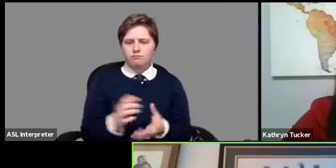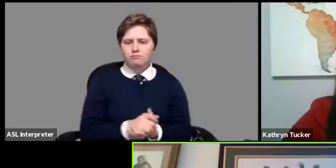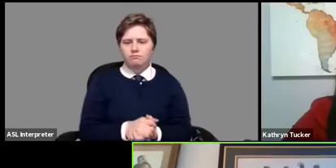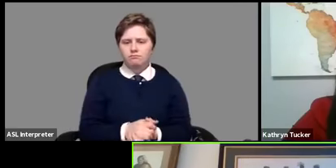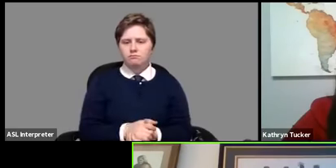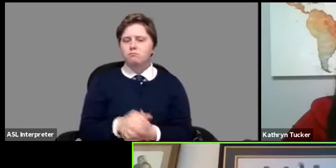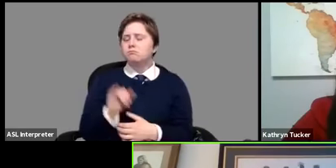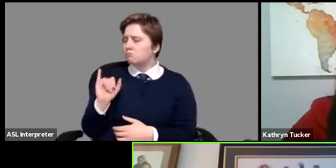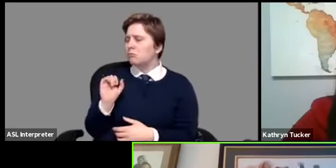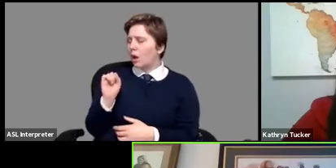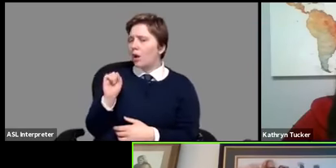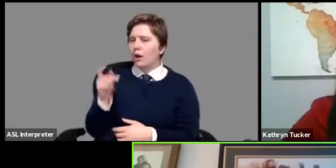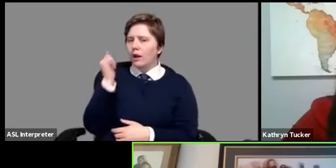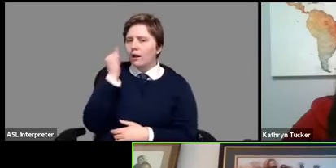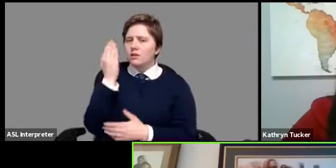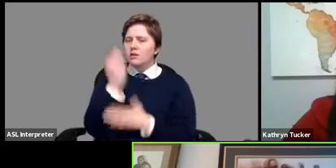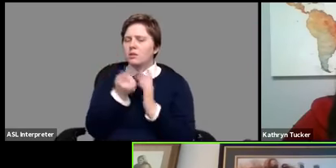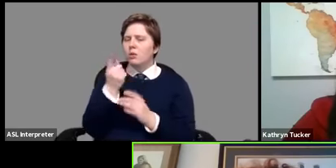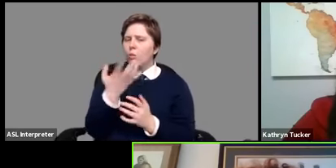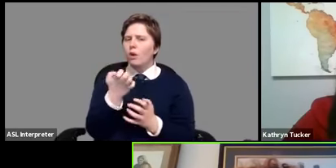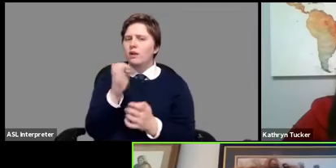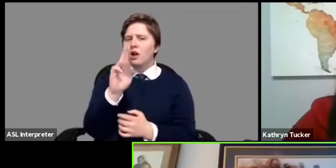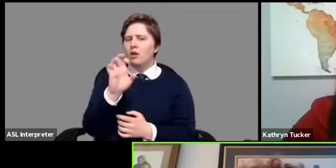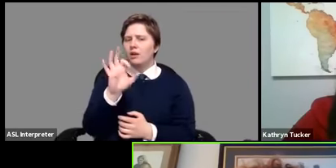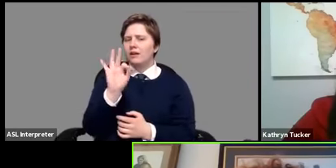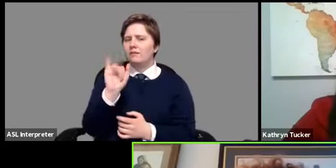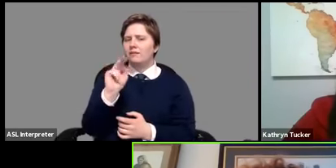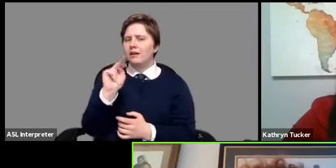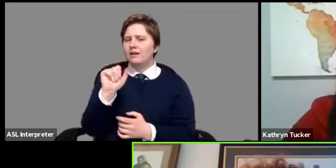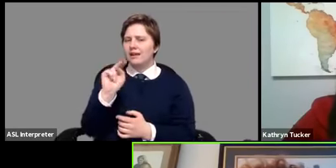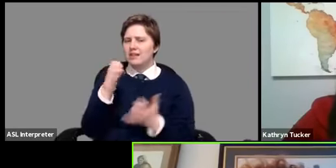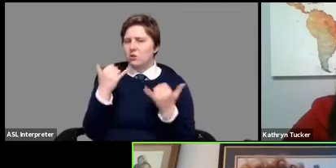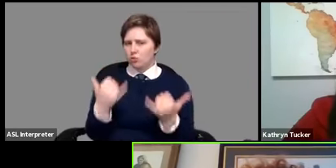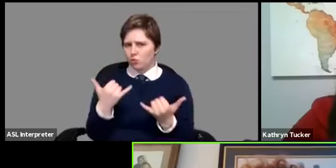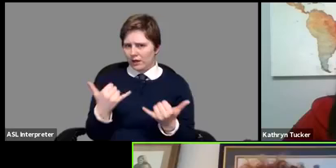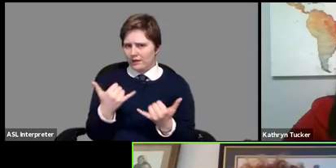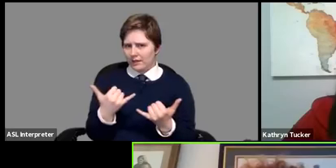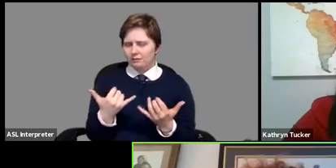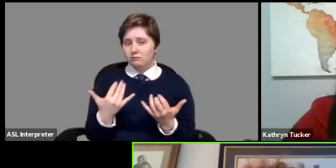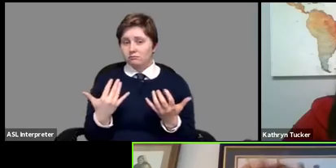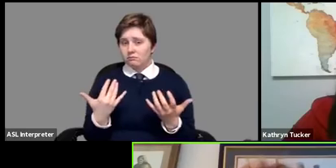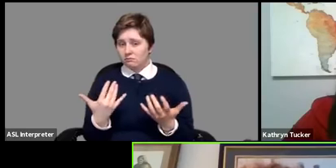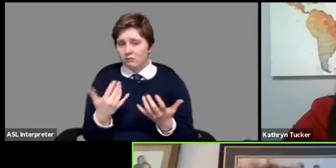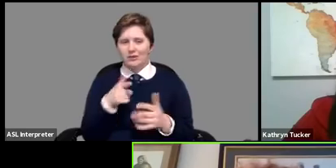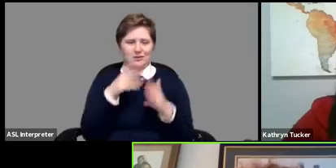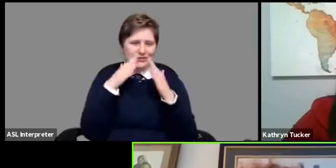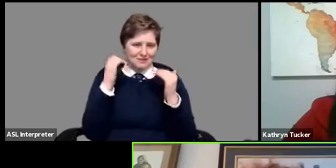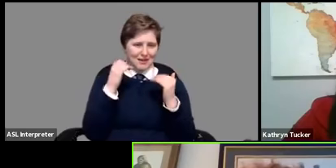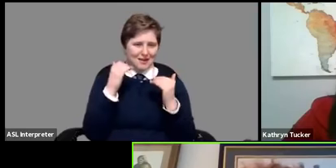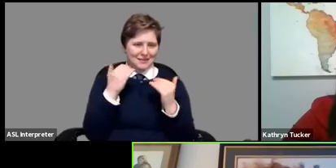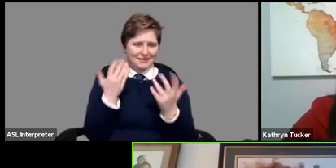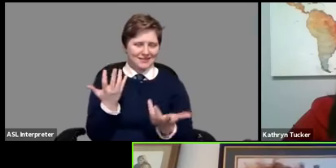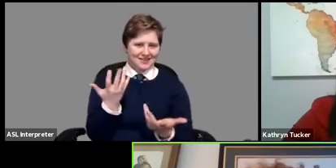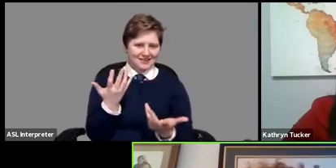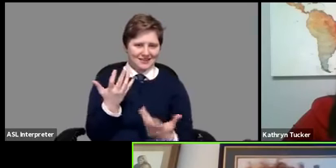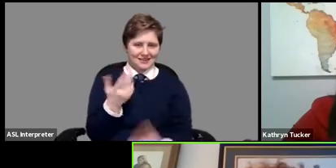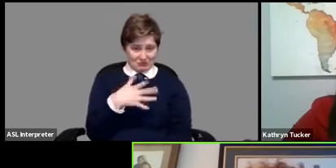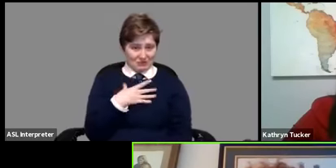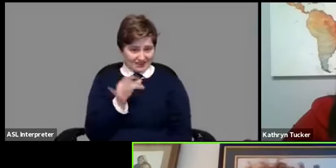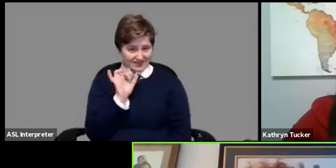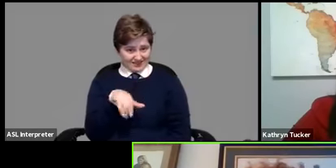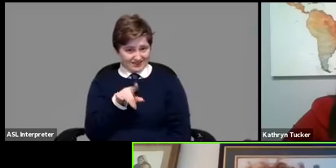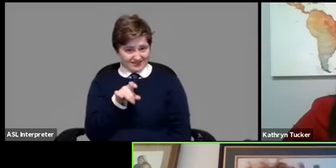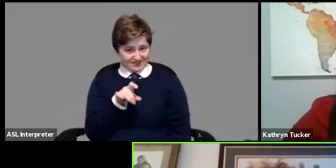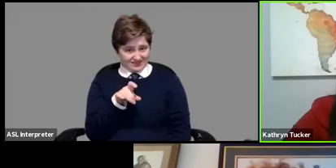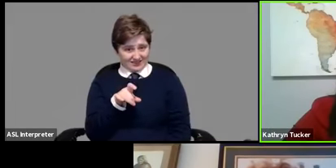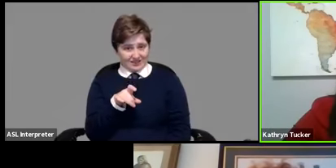and if someone wanted to refinance their mortgage right now are the you're smiling do you like that option